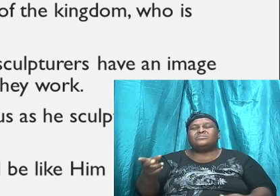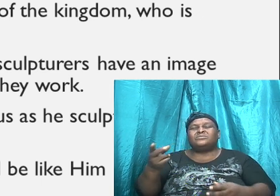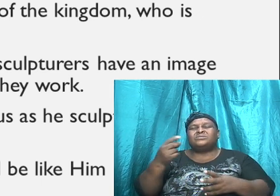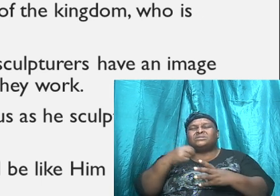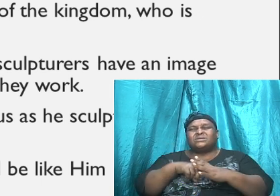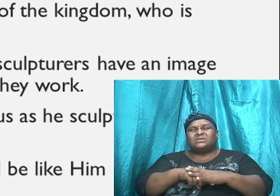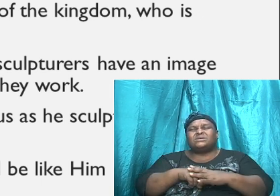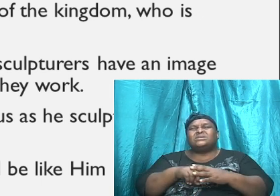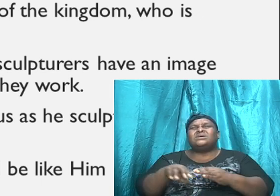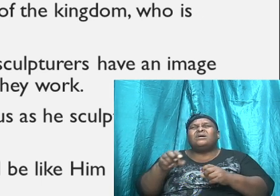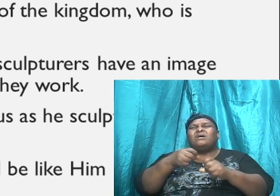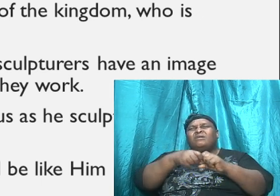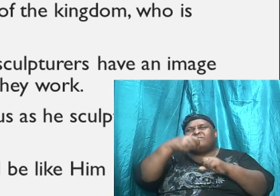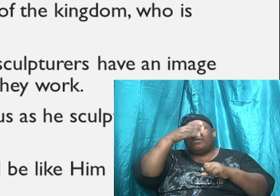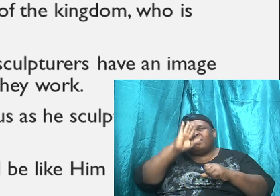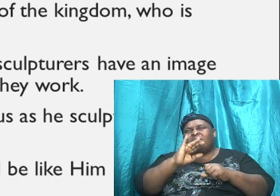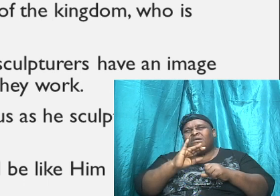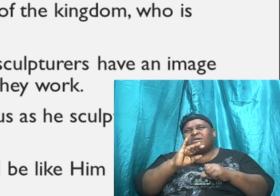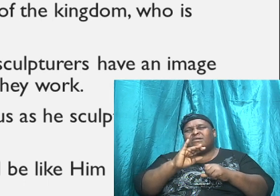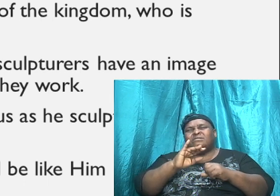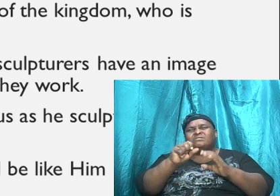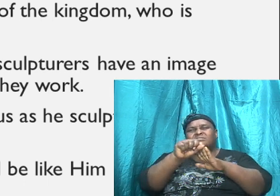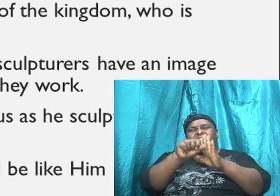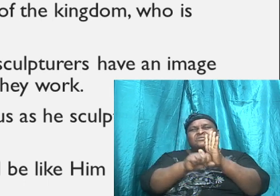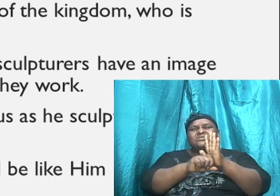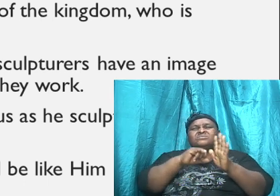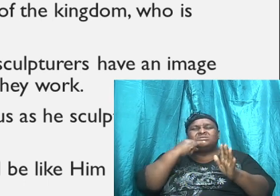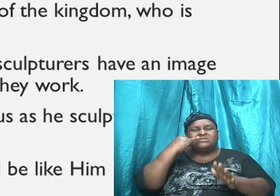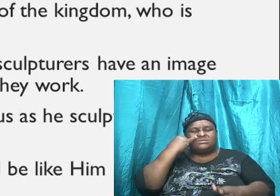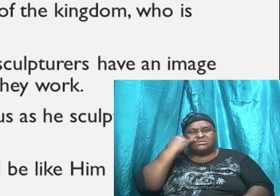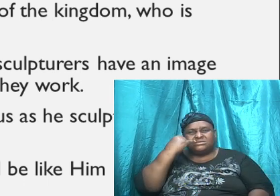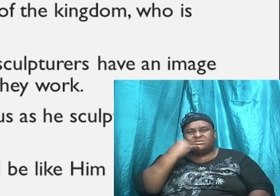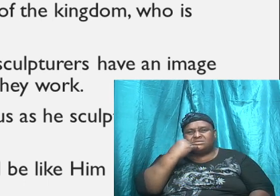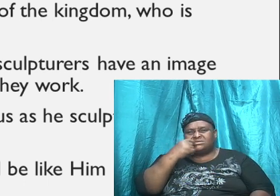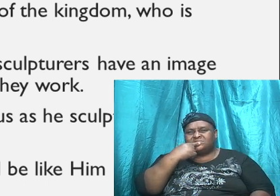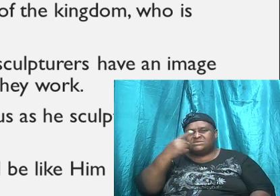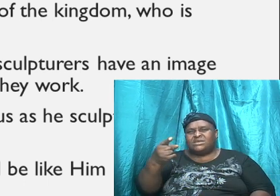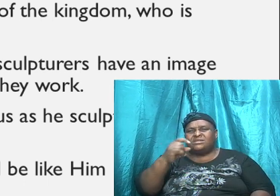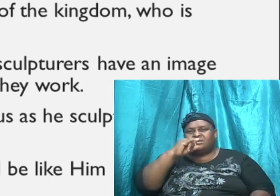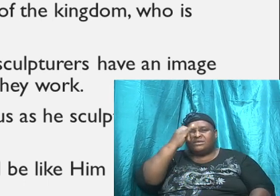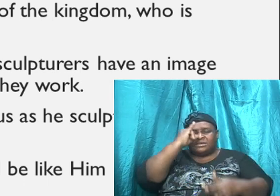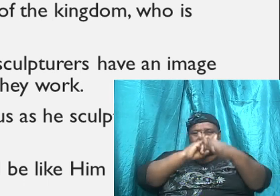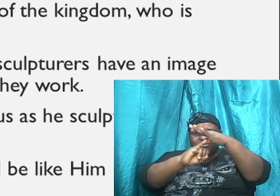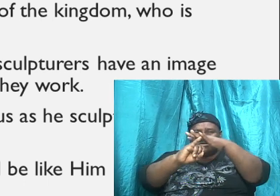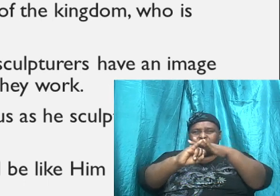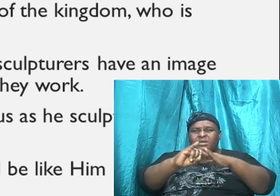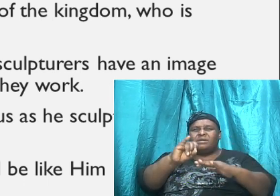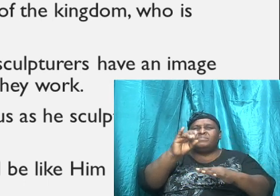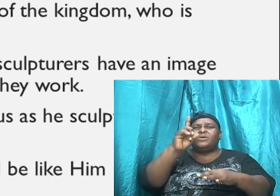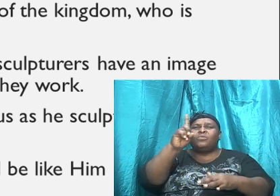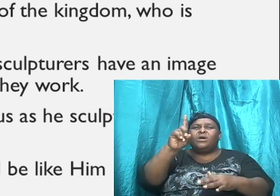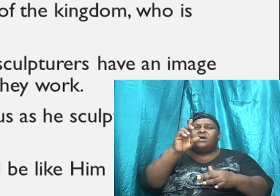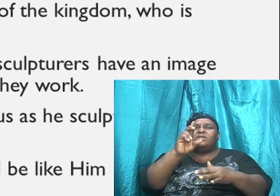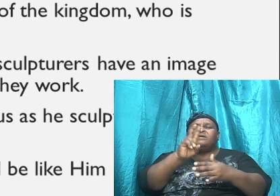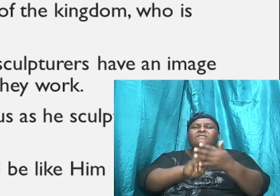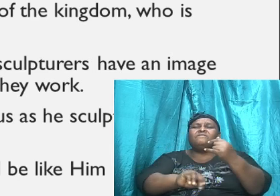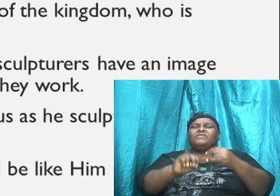the scripture said in Jeremiah chapter 1 and verse 5, that God knew